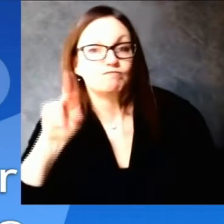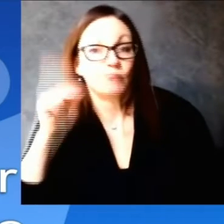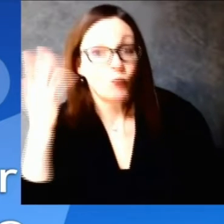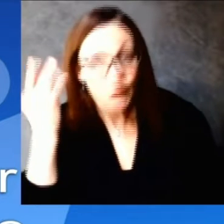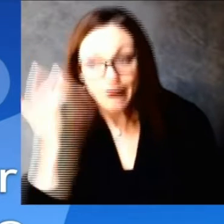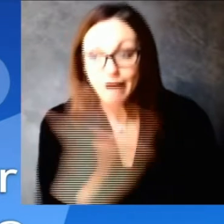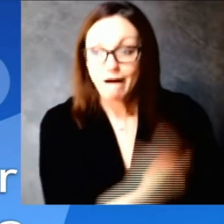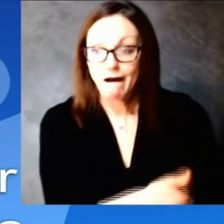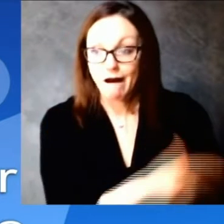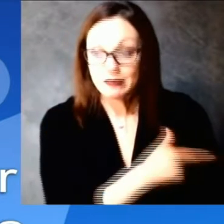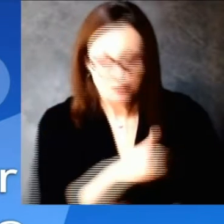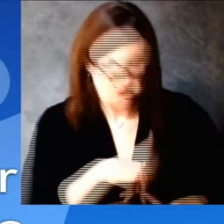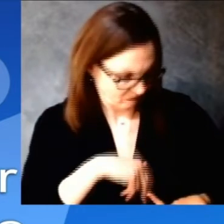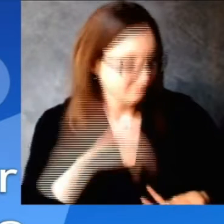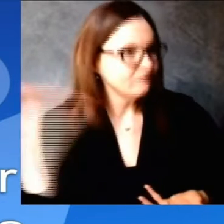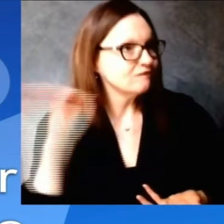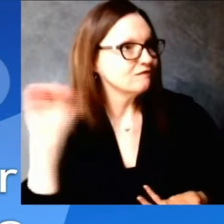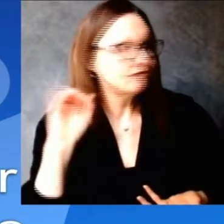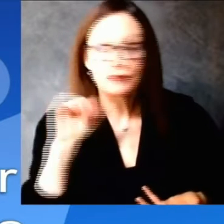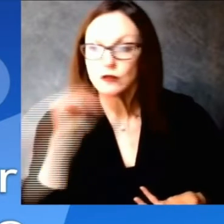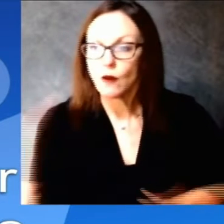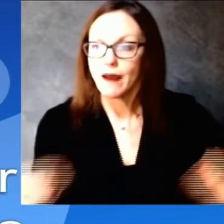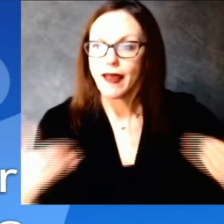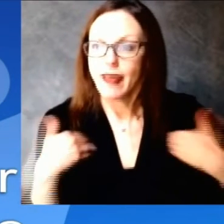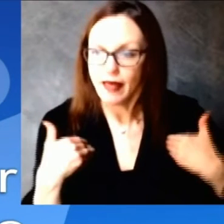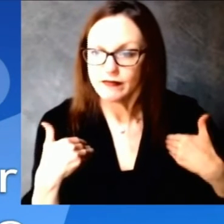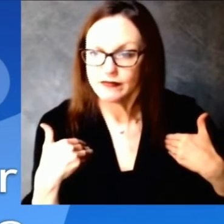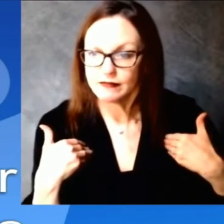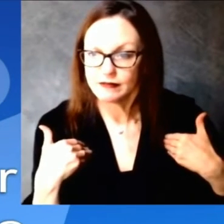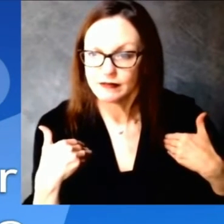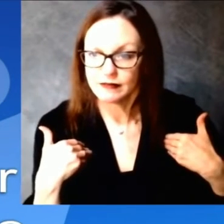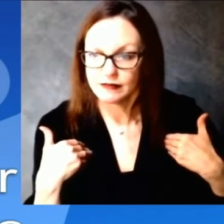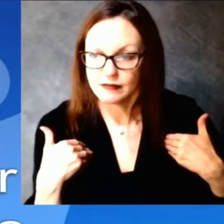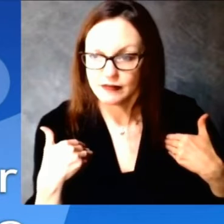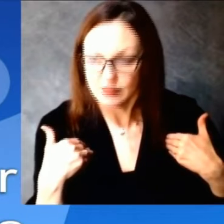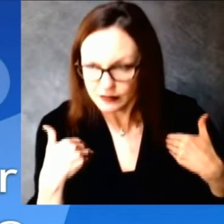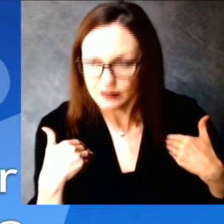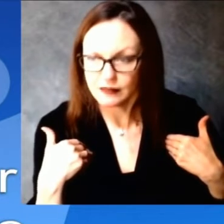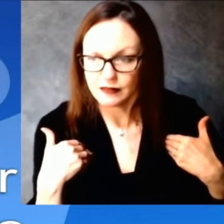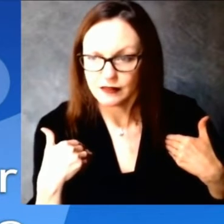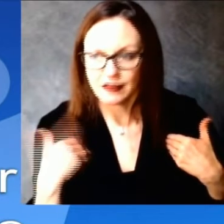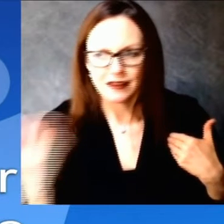appointments because they haven't gotten the 2 000 vaccines they they should gotten and still haven't gotten them